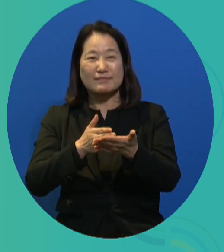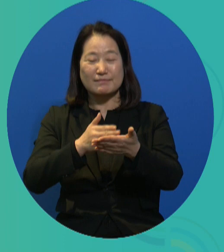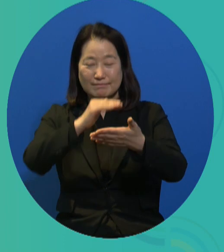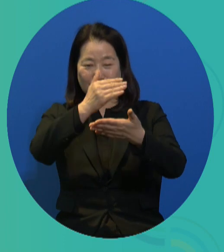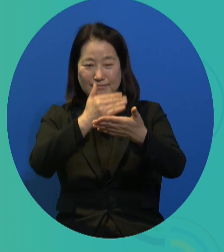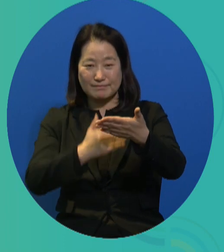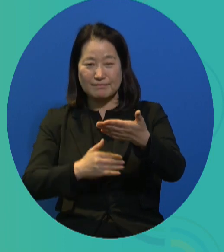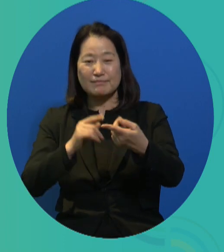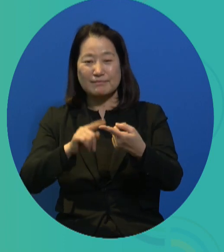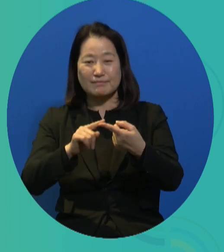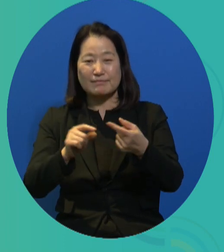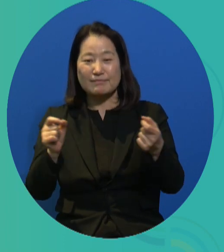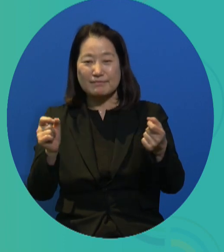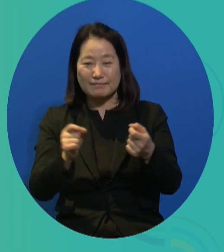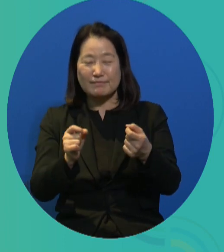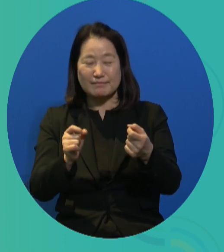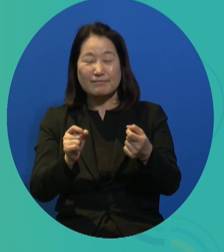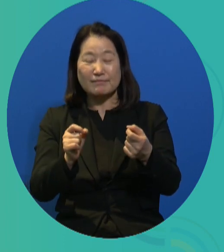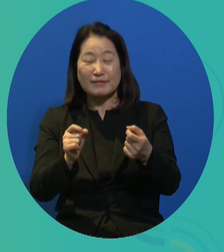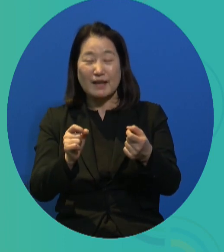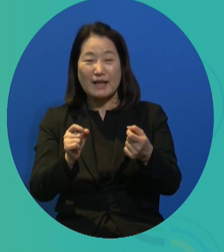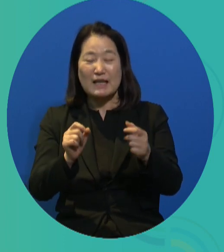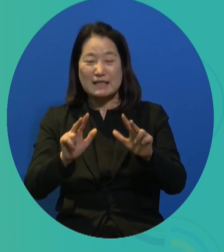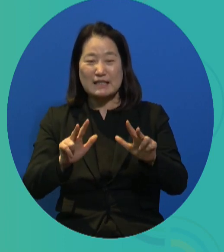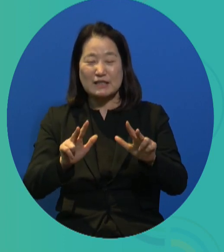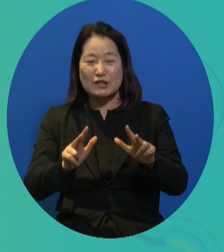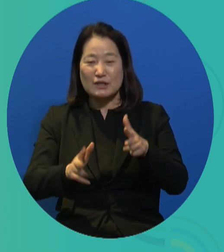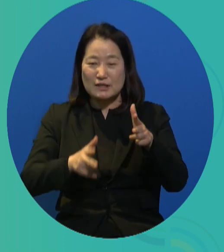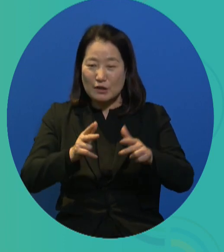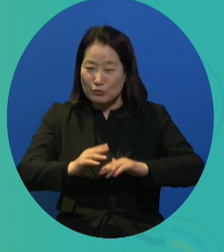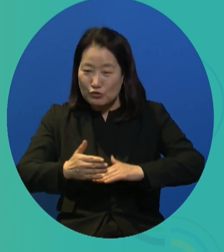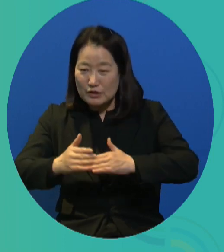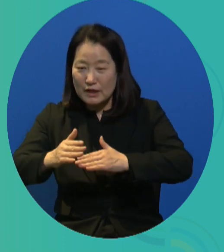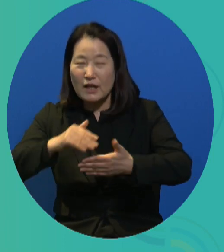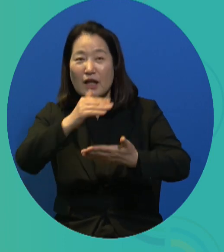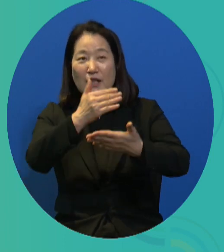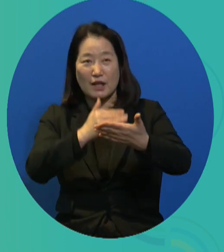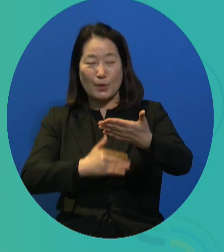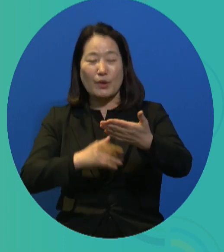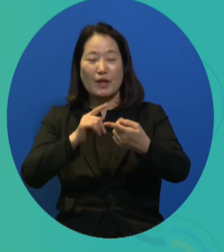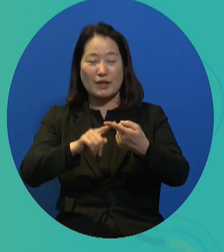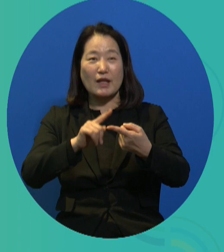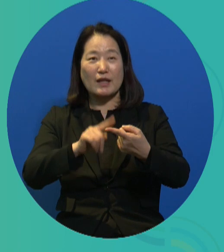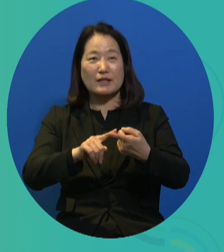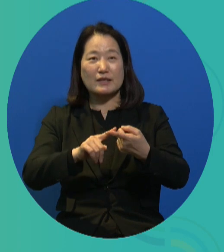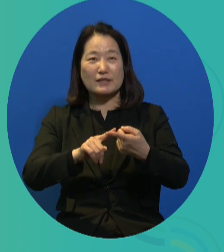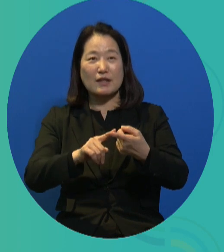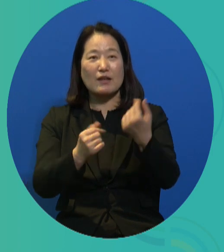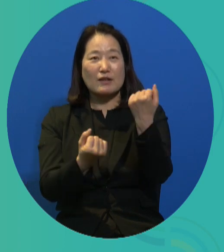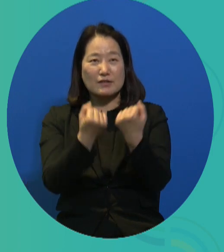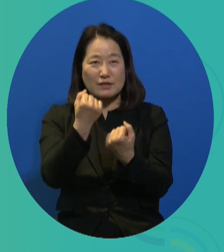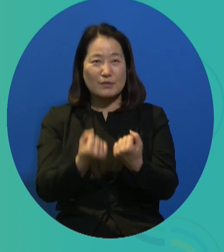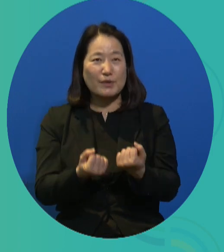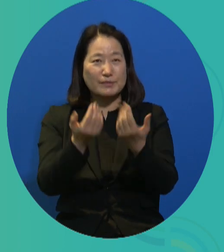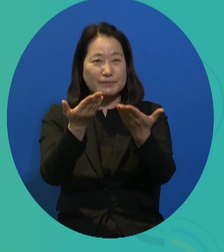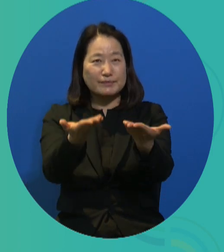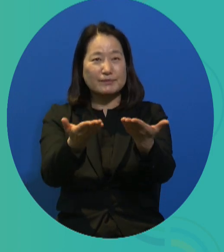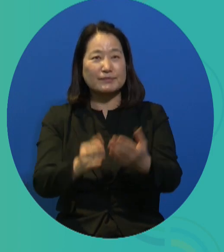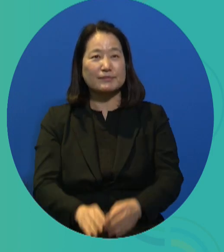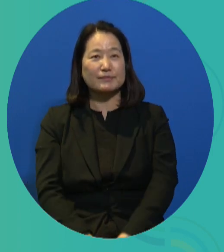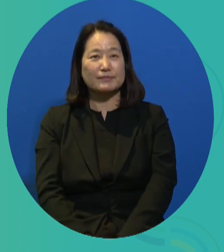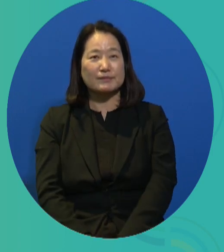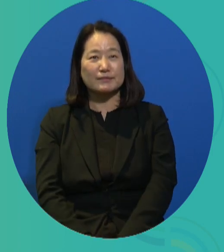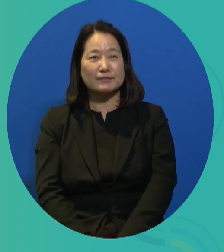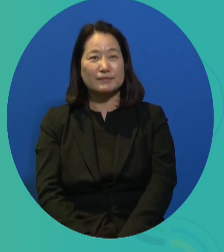said. I would like to comment very shortly on my thoughts on the presentations and then talk about the job program that we have